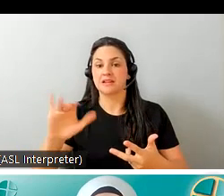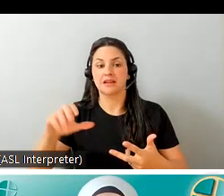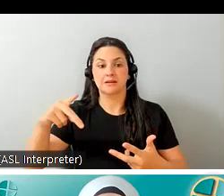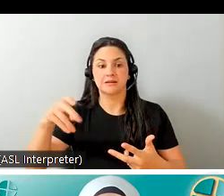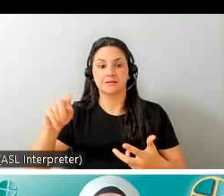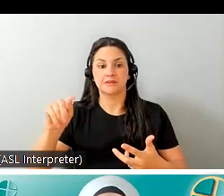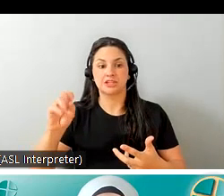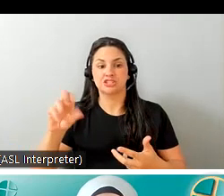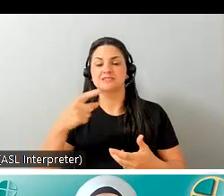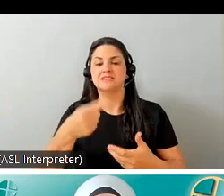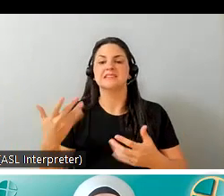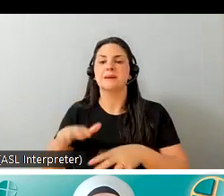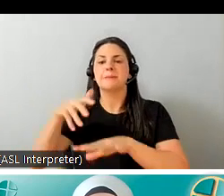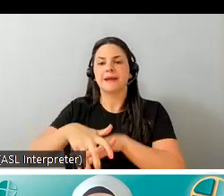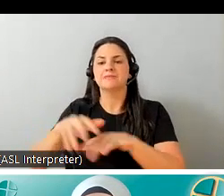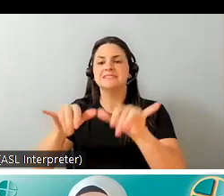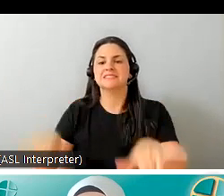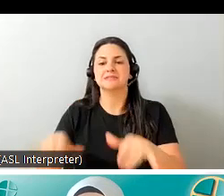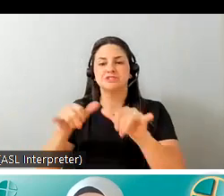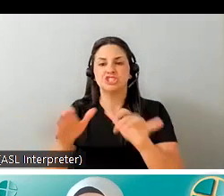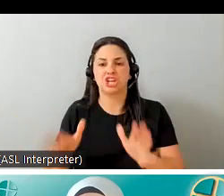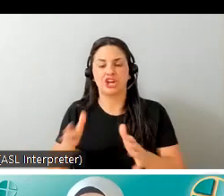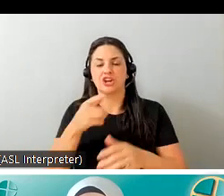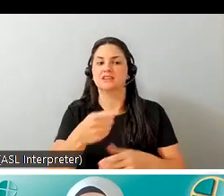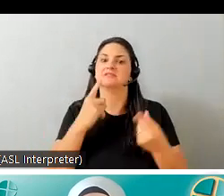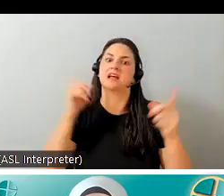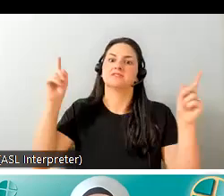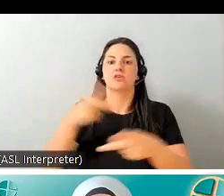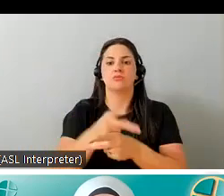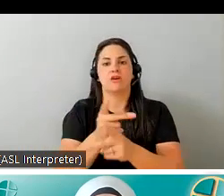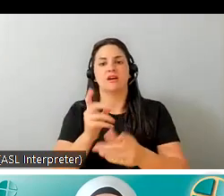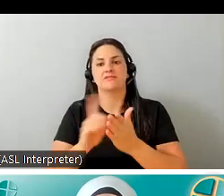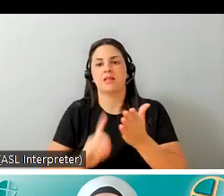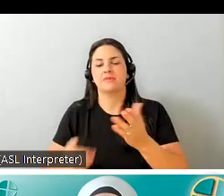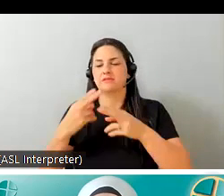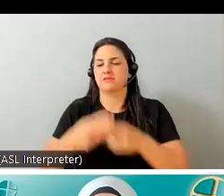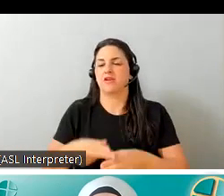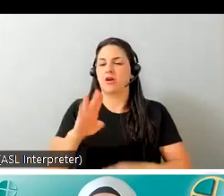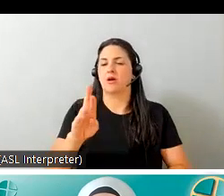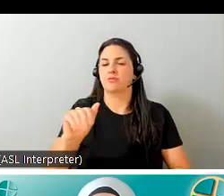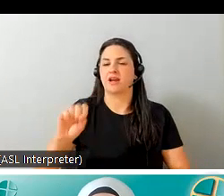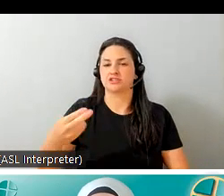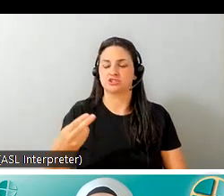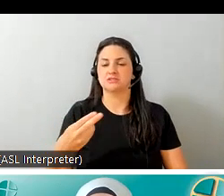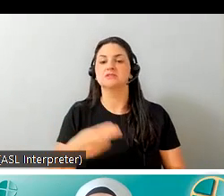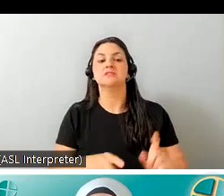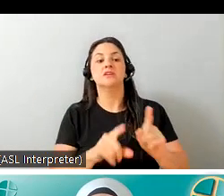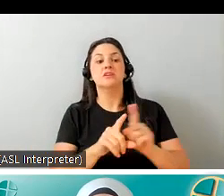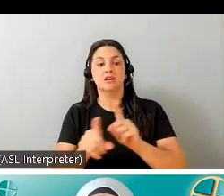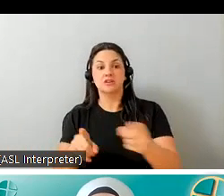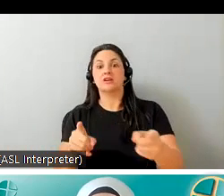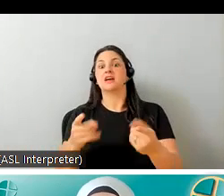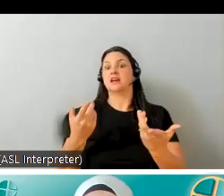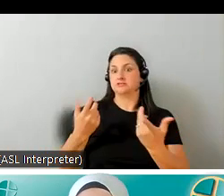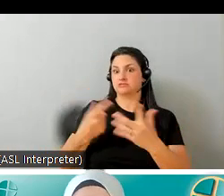um in a successful product development firm called brash as well as he's taking roots into the entrepreneurial